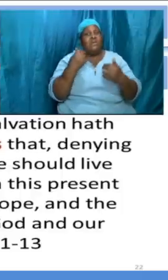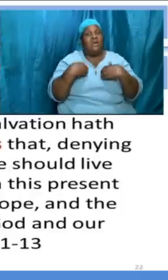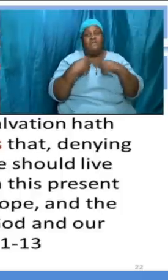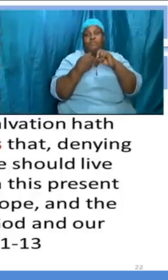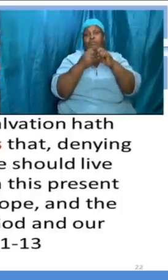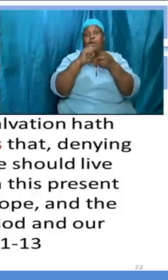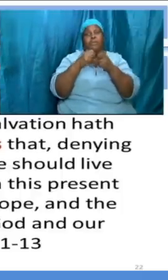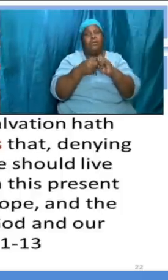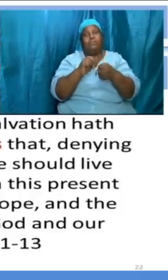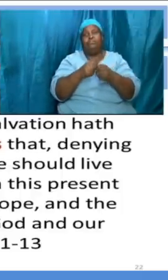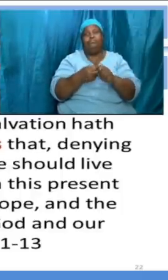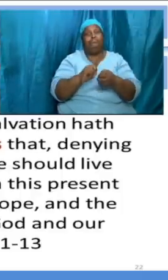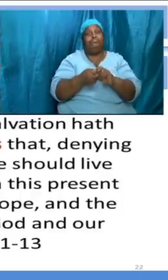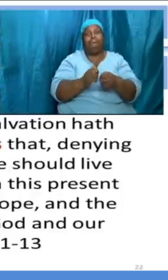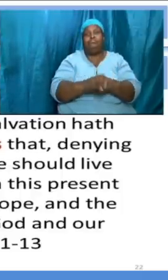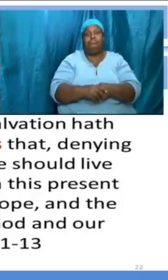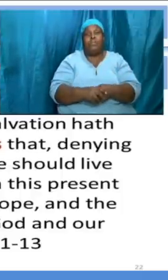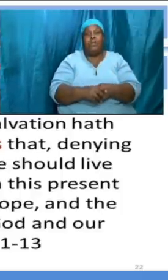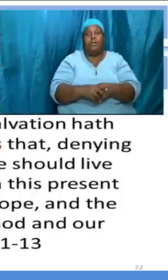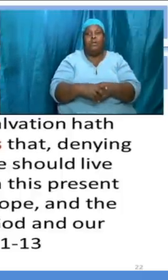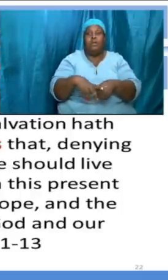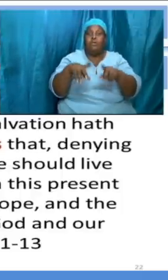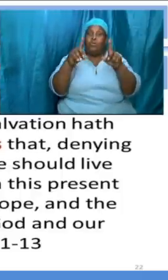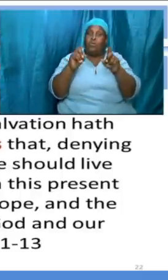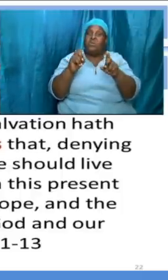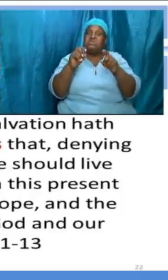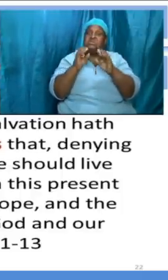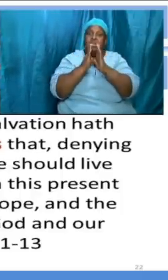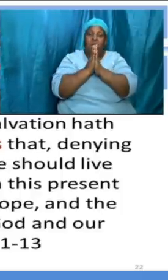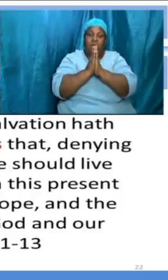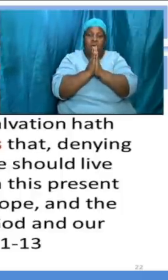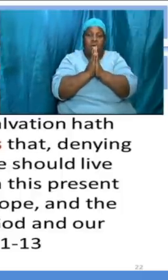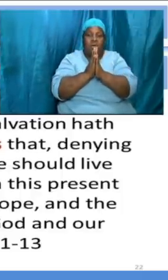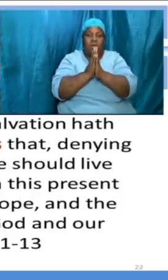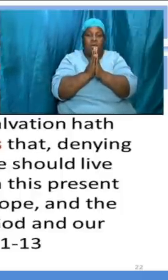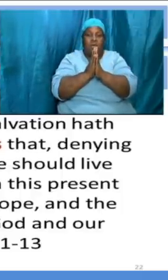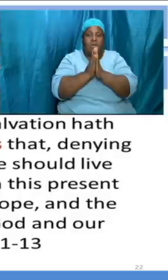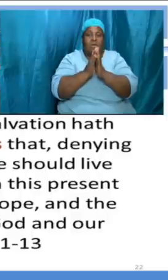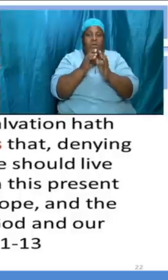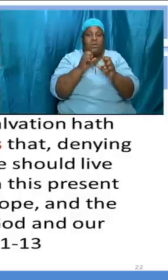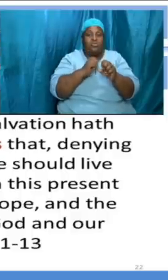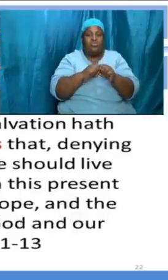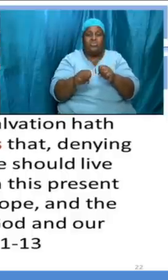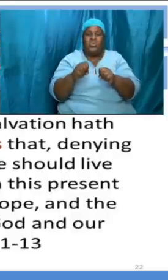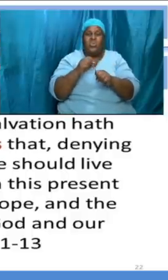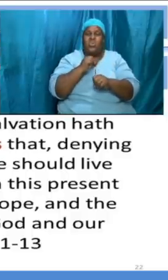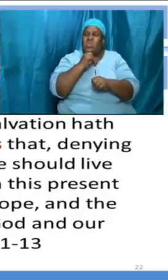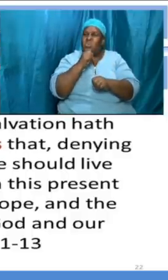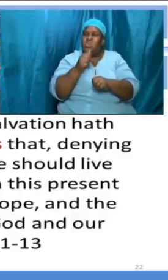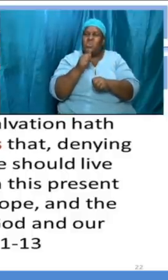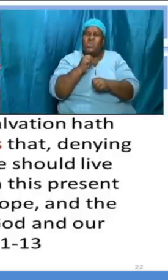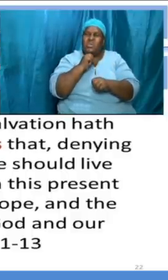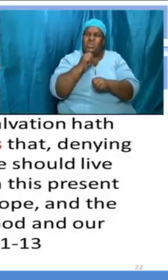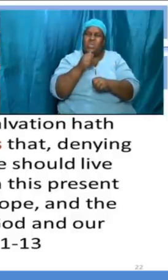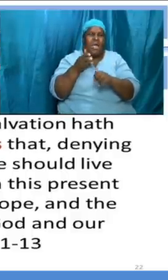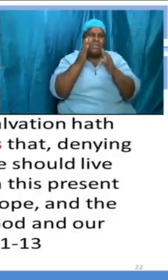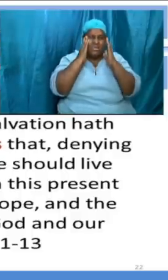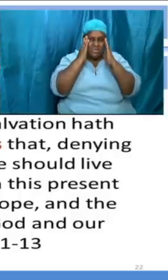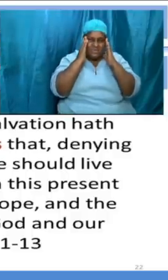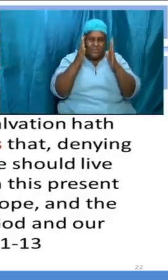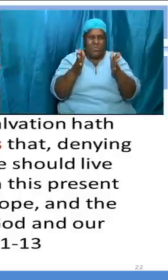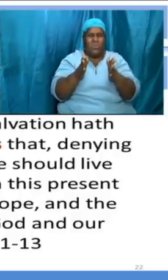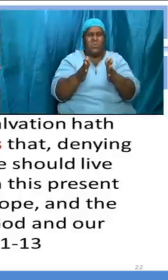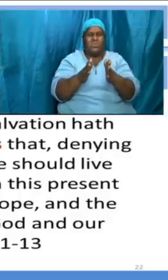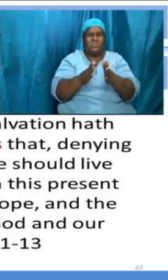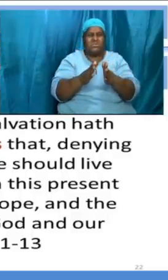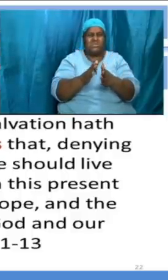that look the question is asked sir we are so distracted we can't keep focused we we our children